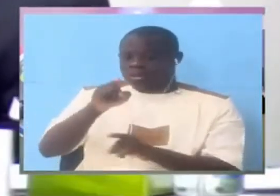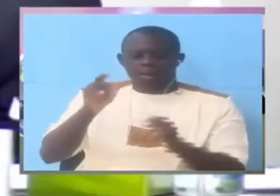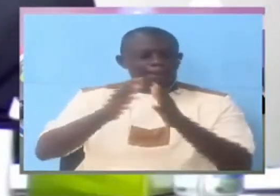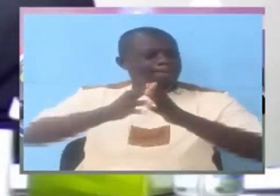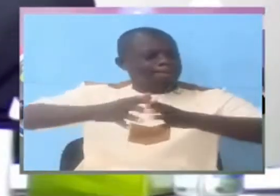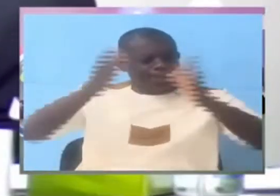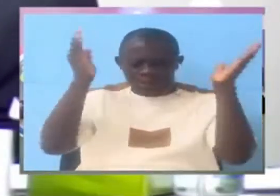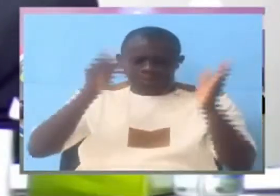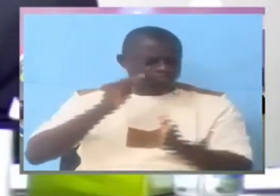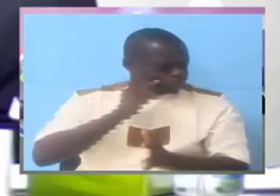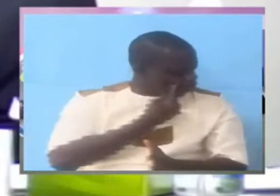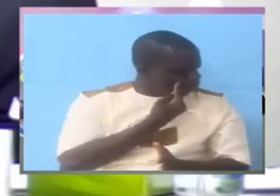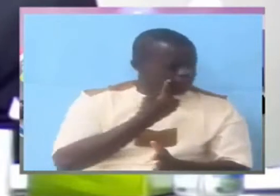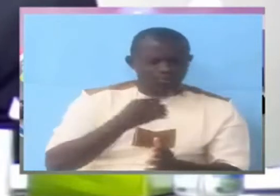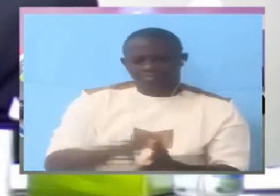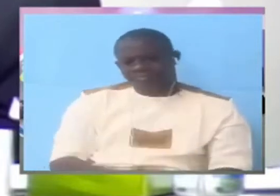embarrassment